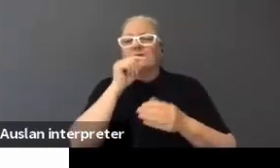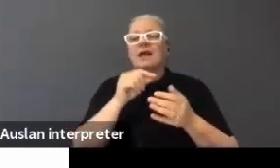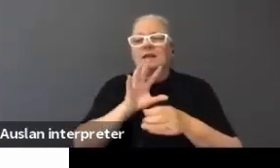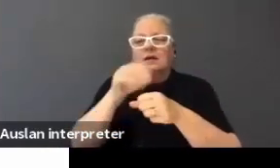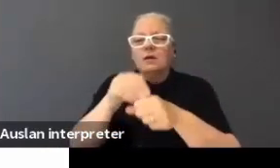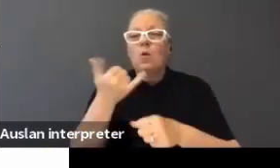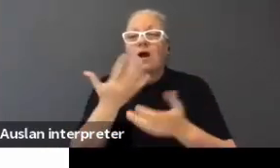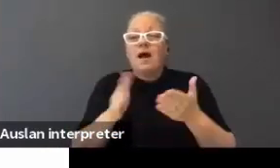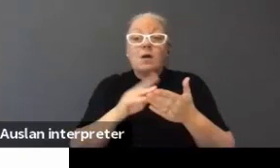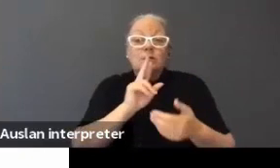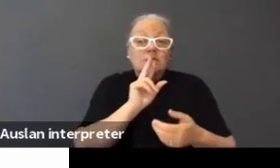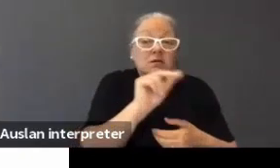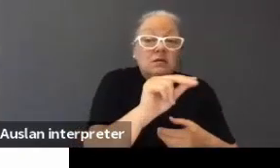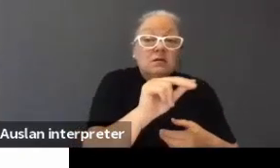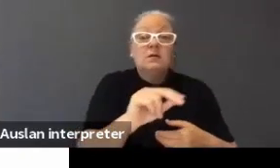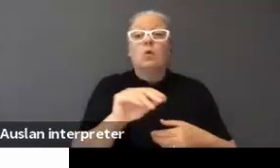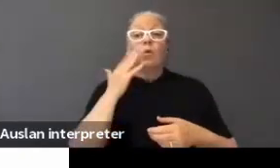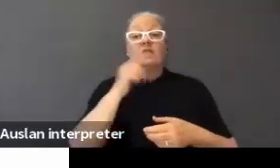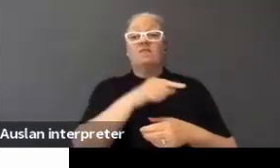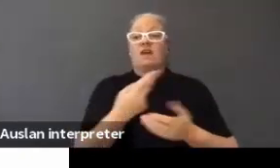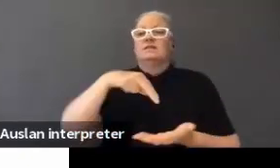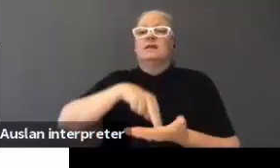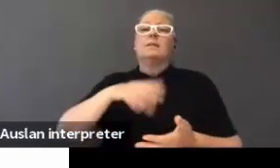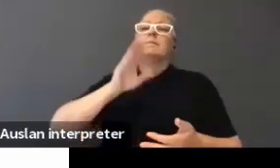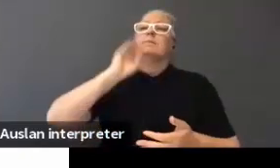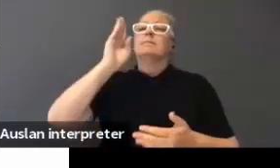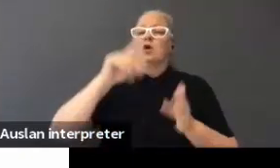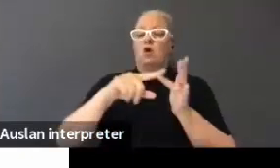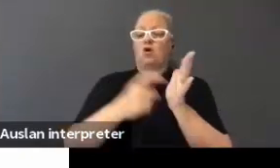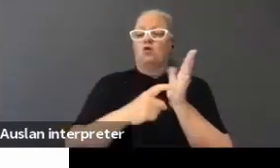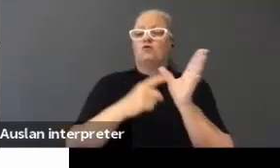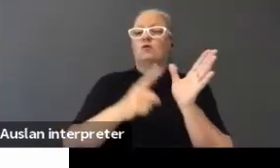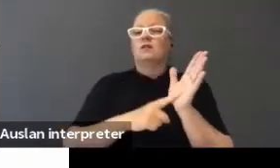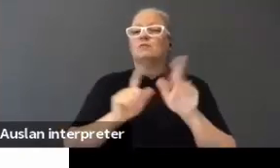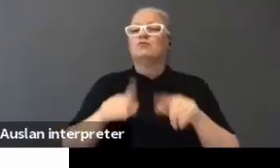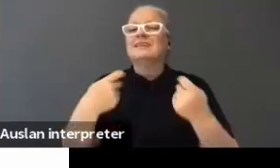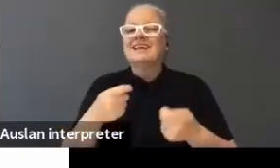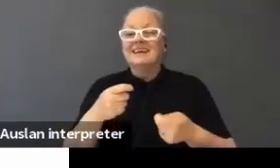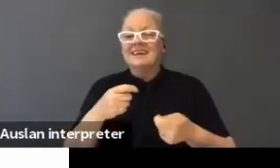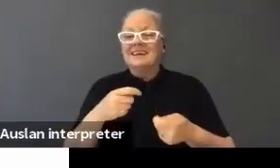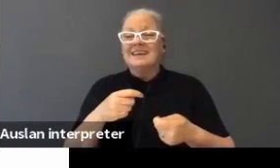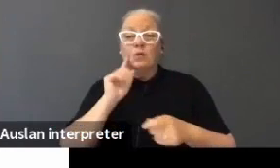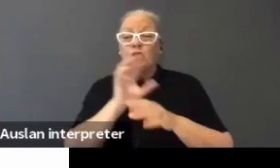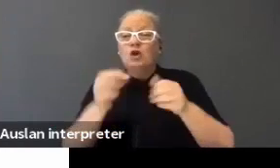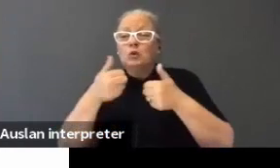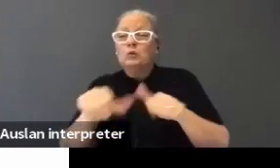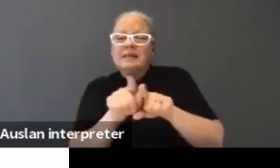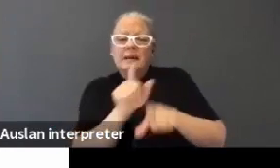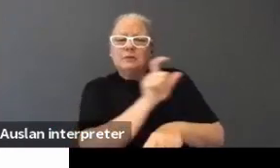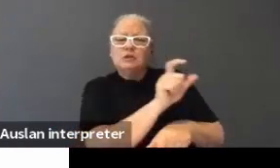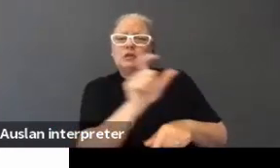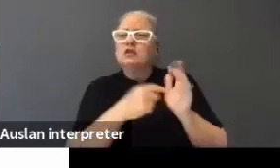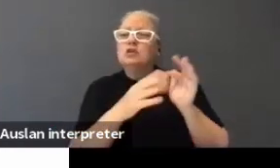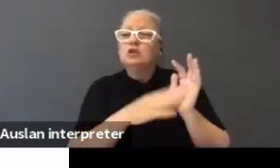those words, to give an oral presentation. They're not going to use the terminology that everybody else uses. That's my biggest